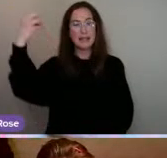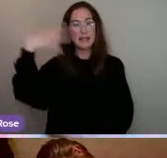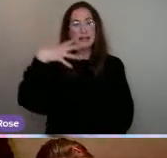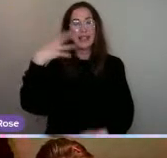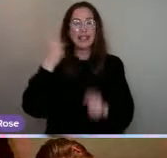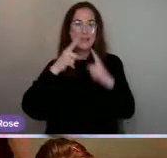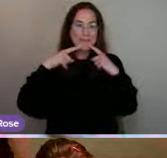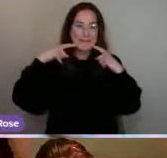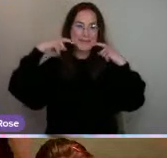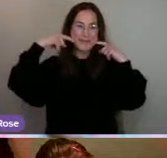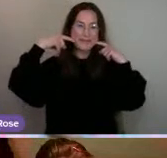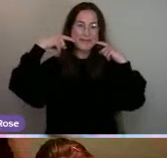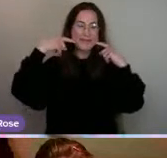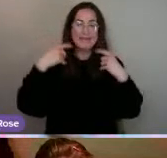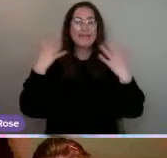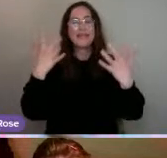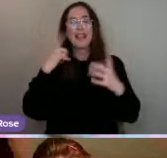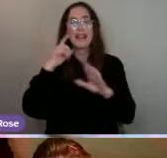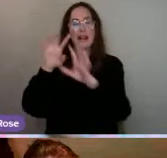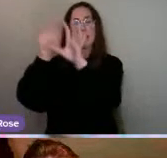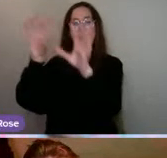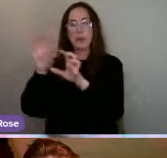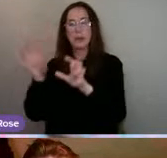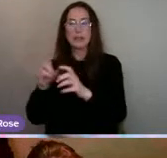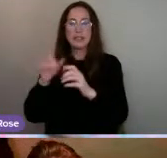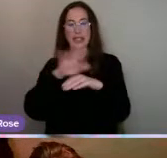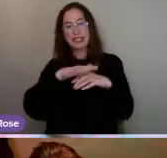just basically some bushes and some sea.